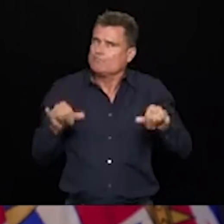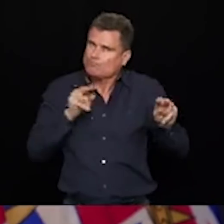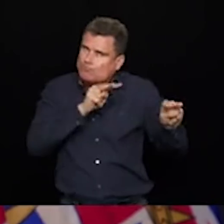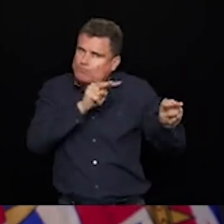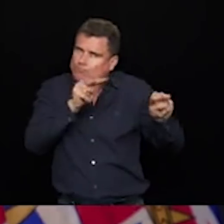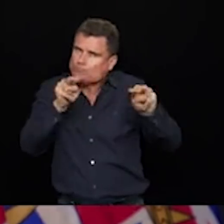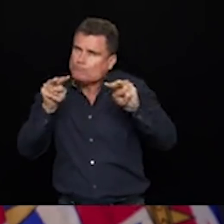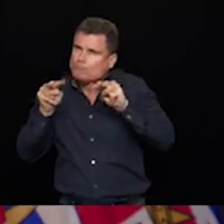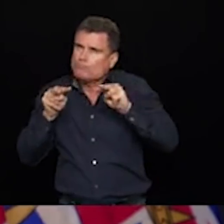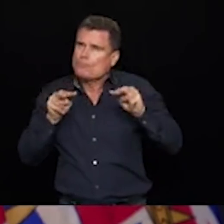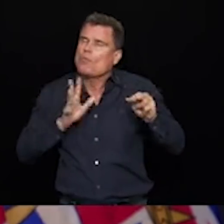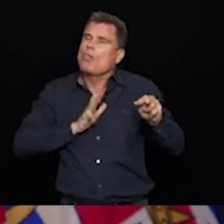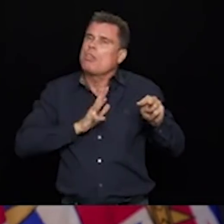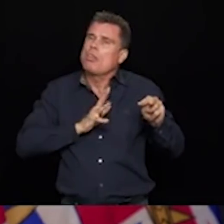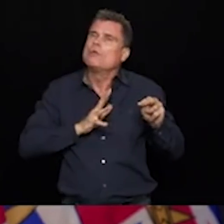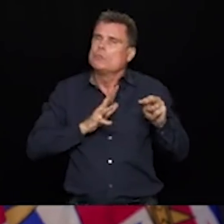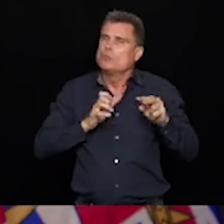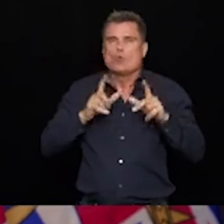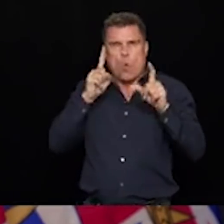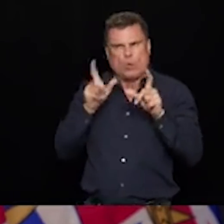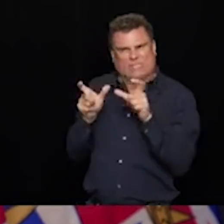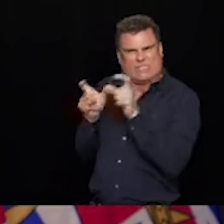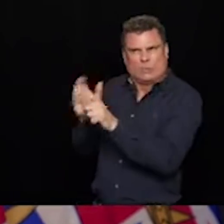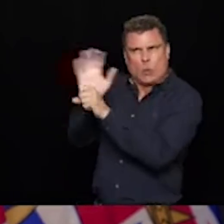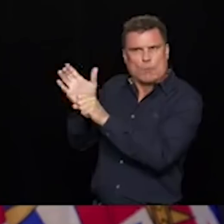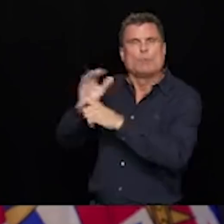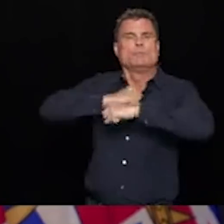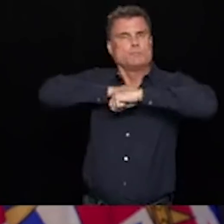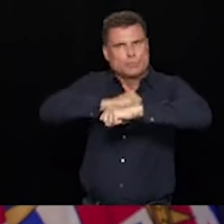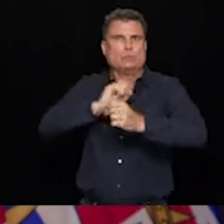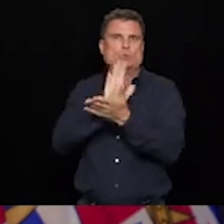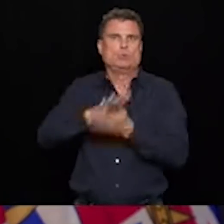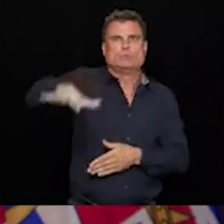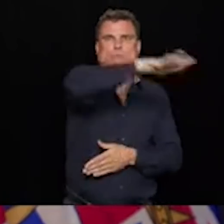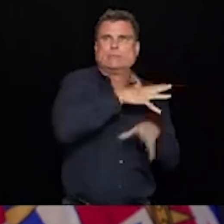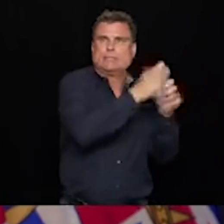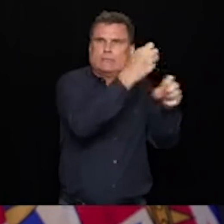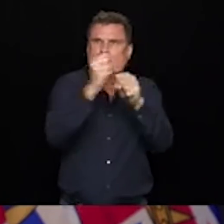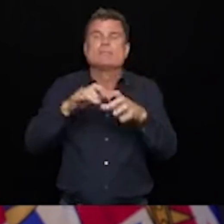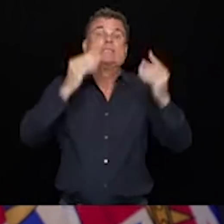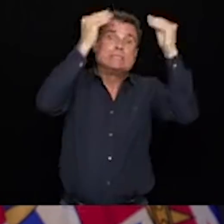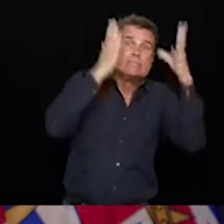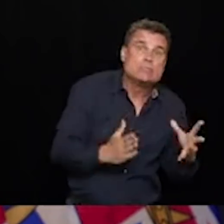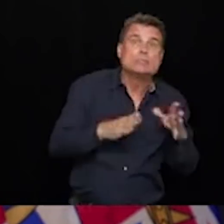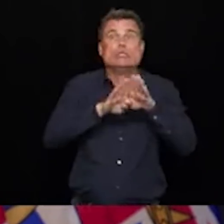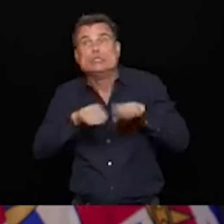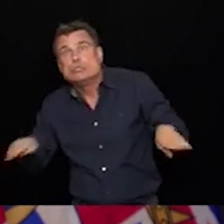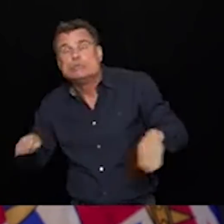our school system to make sure that children are That teachers and staff can get back to school safely.